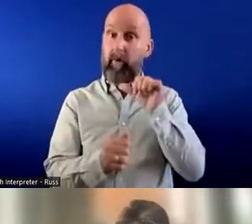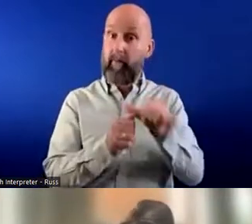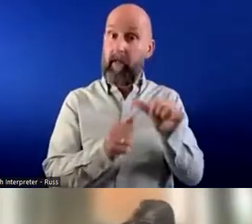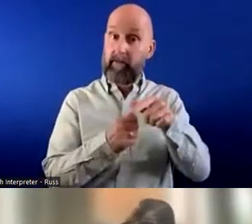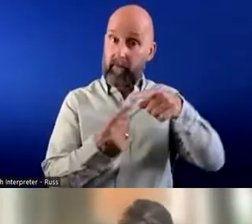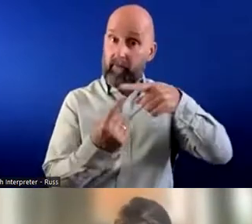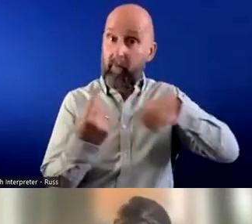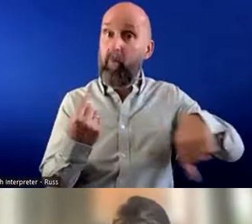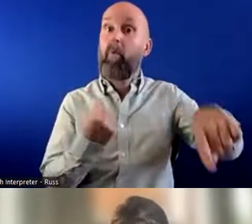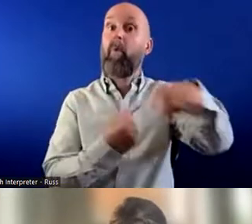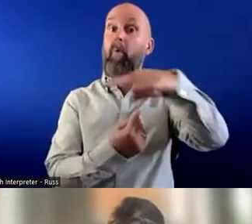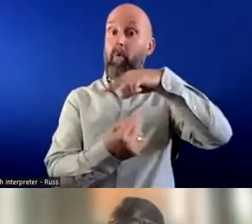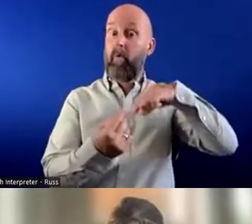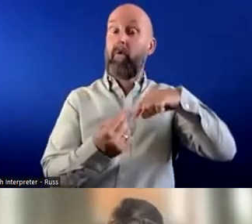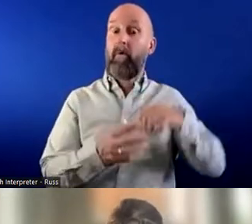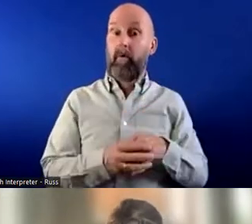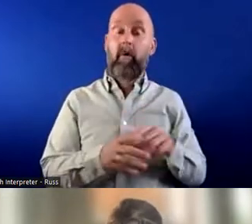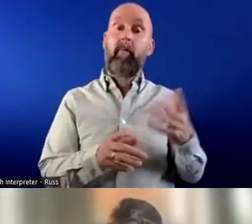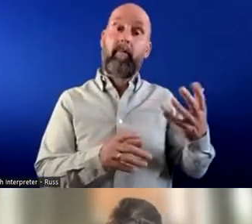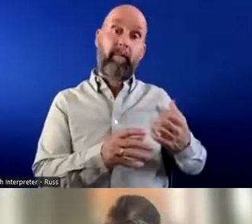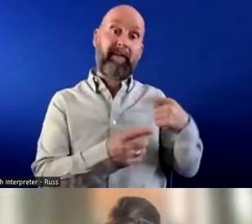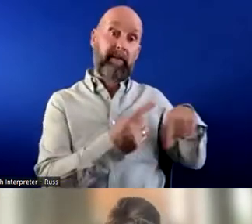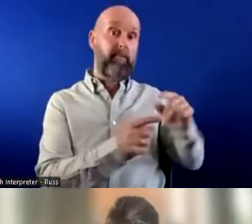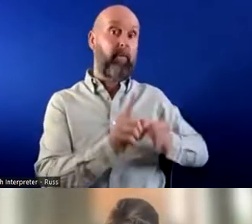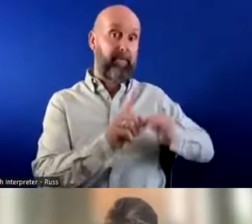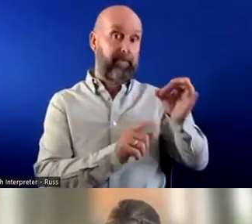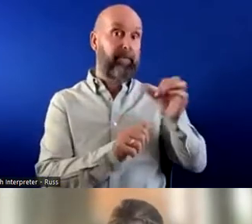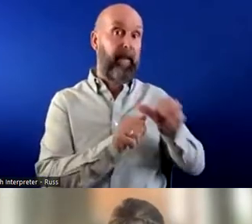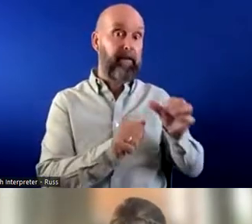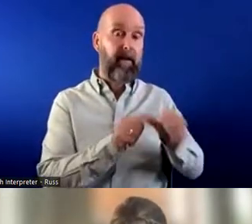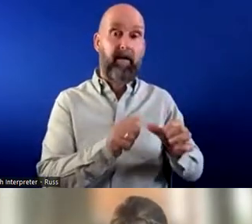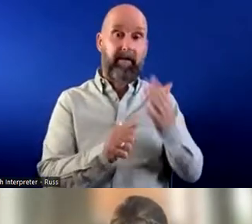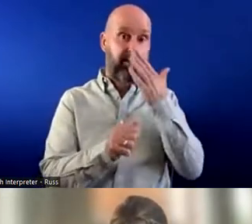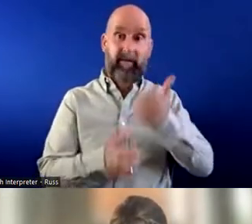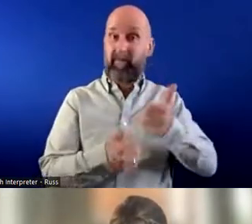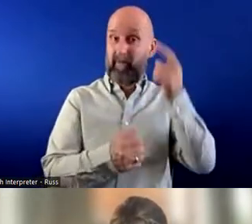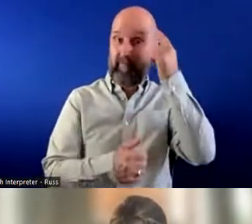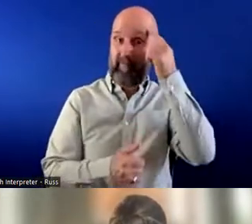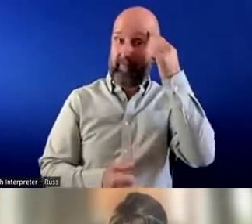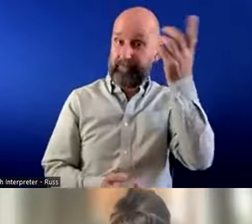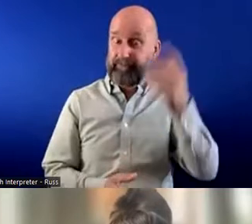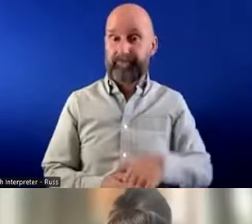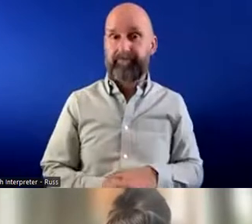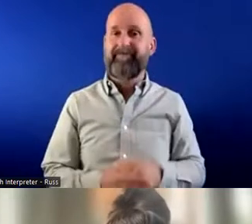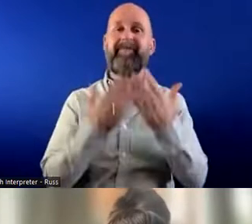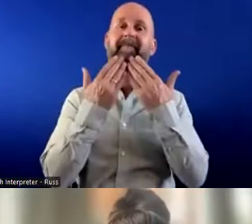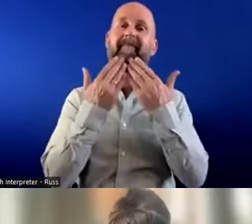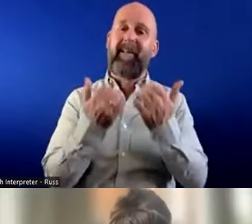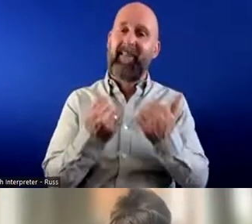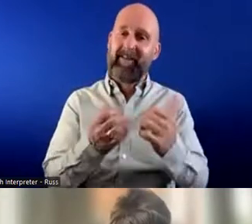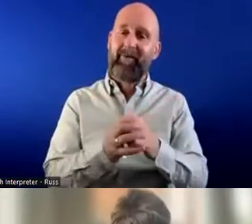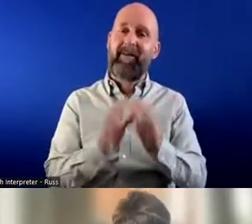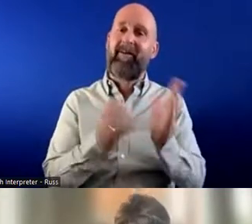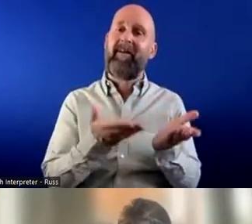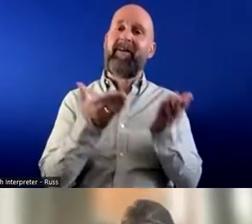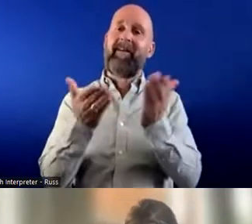the better it is for our businesses overall, as well, it just makes good business sense. So thank you very much. And I'll hand